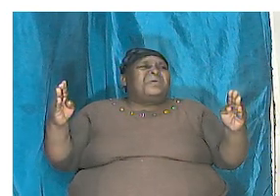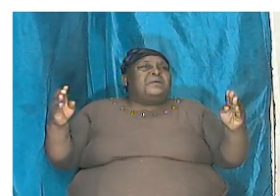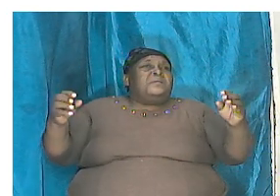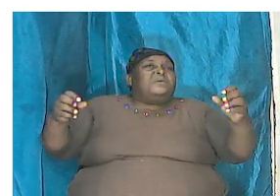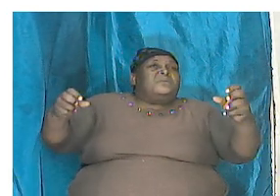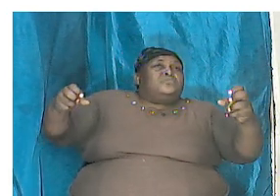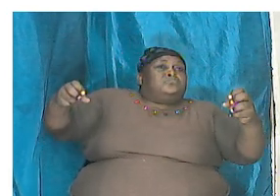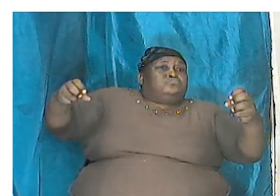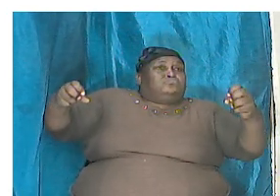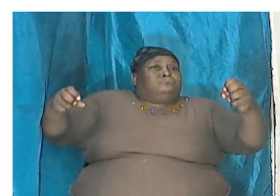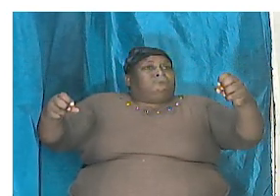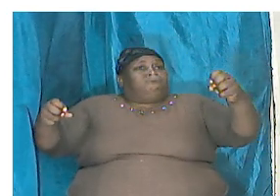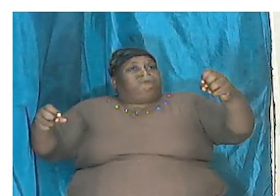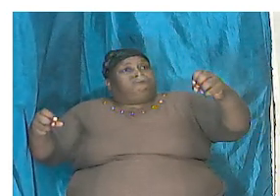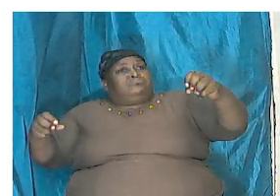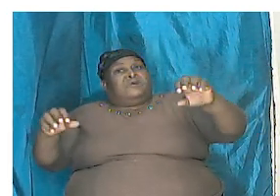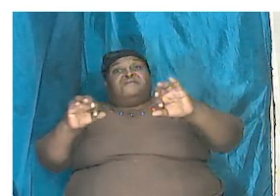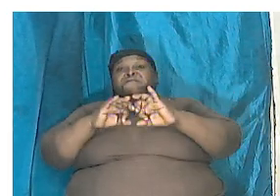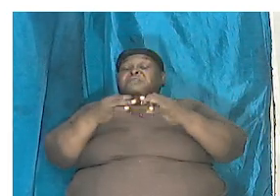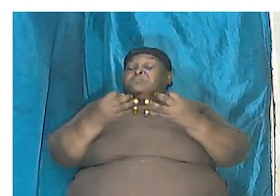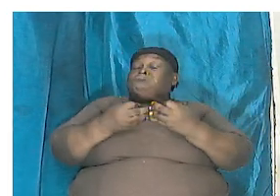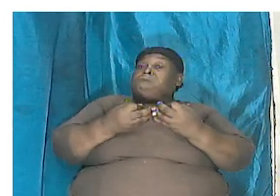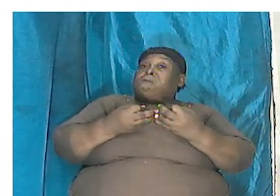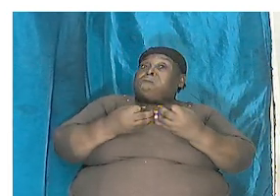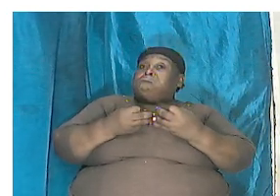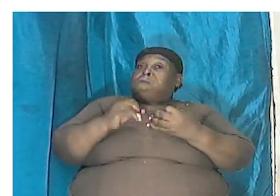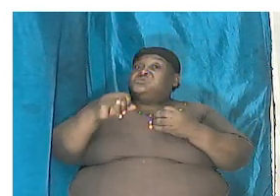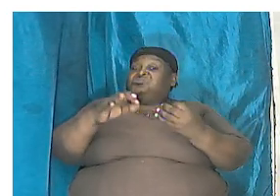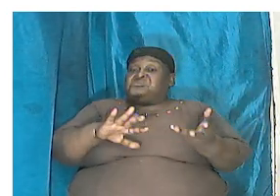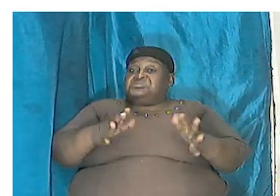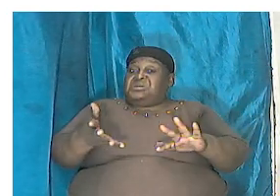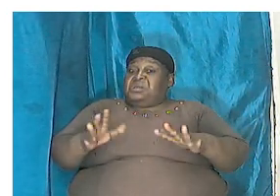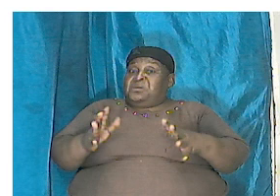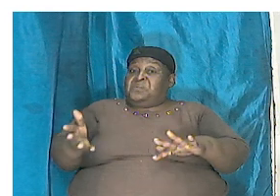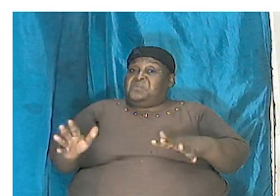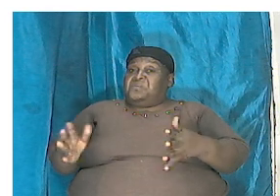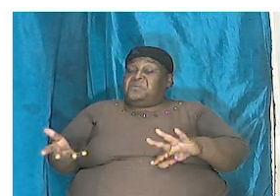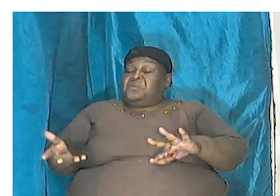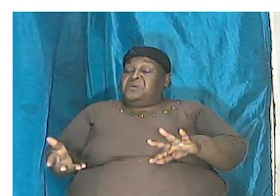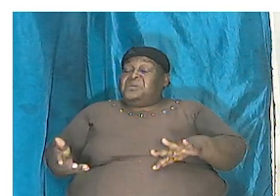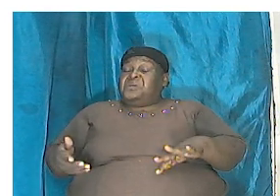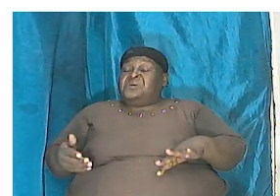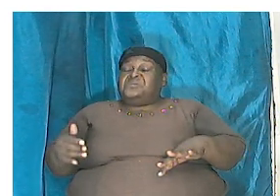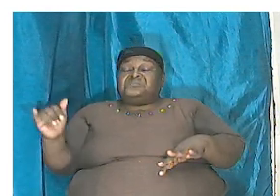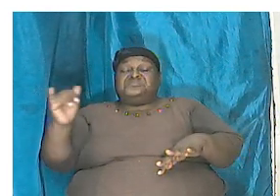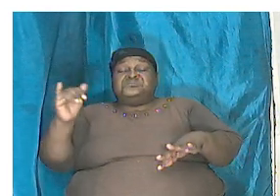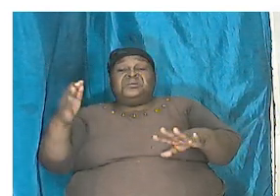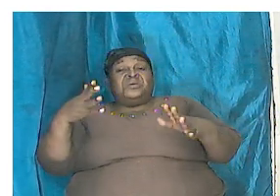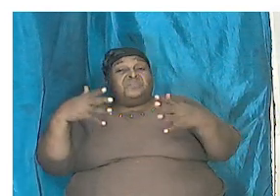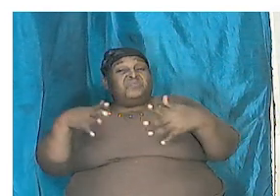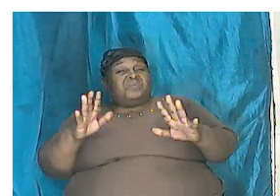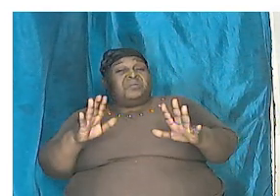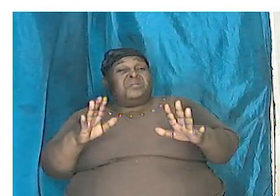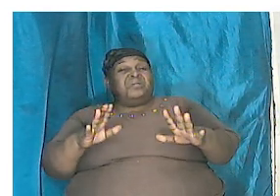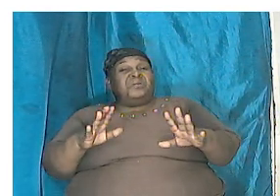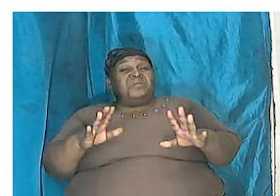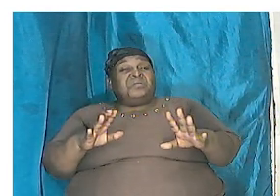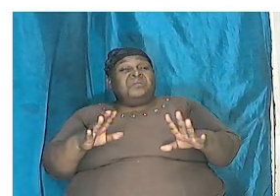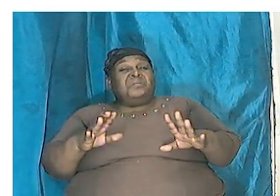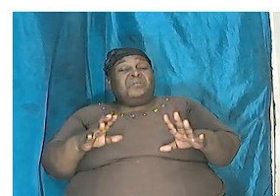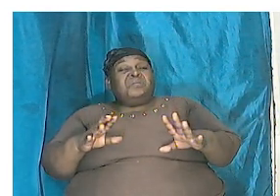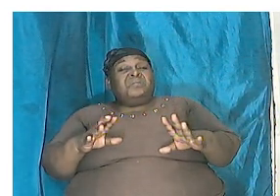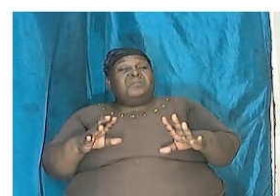dinosaur or species die out and disappear the same way how the white rhinoceros the same way how